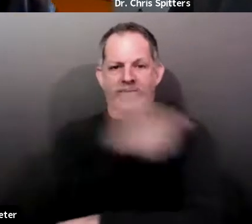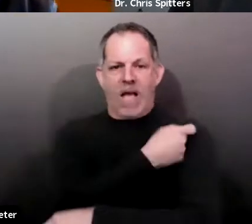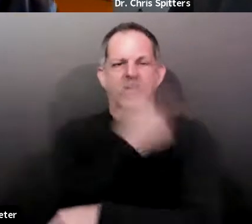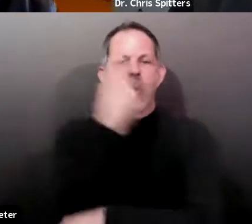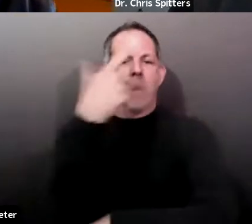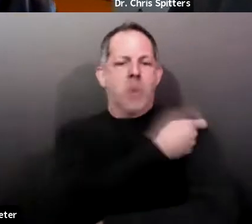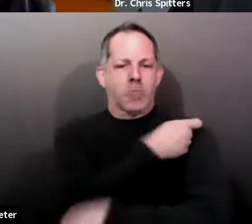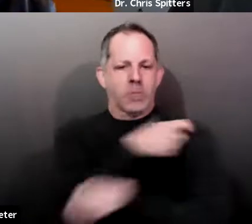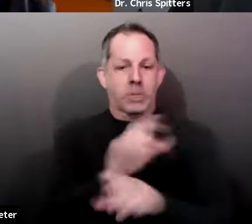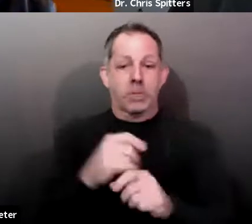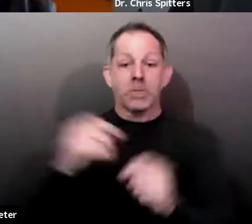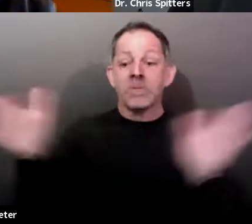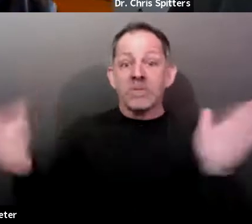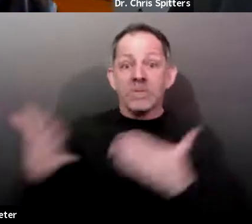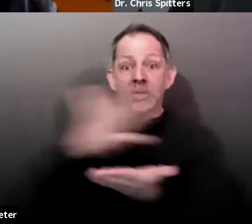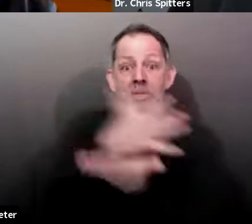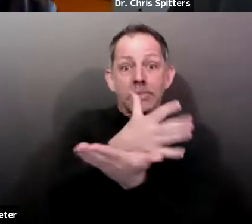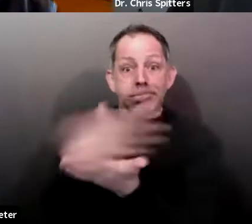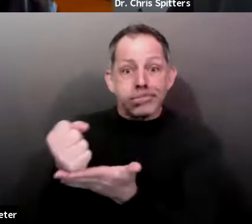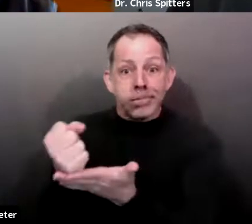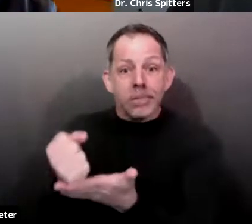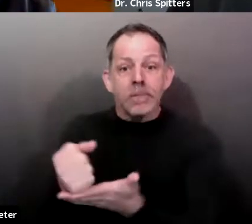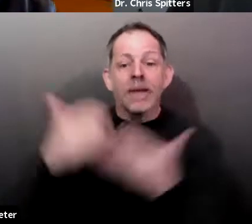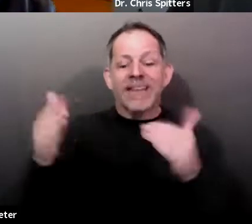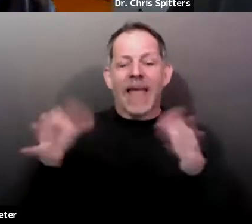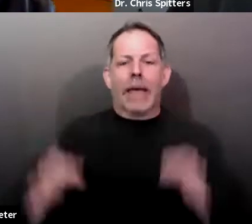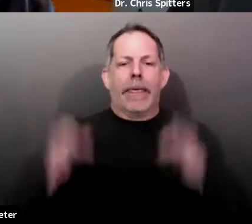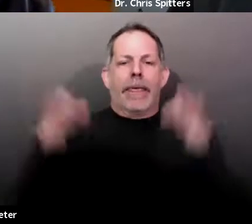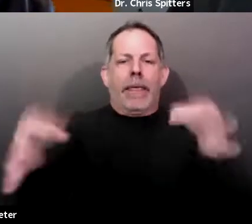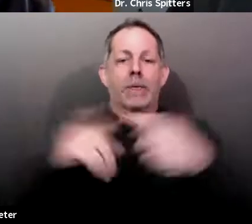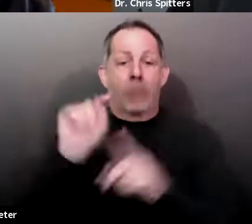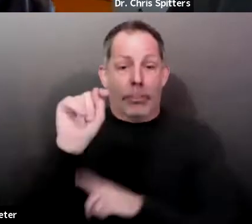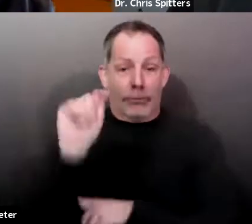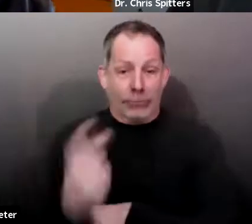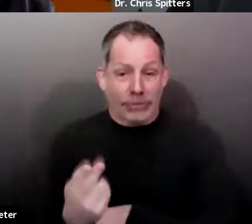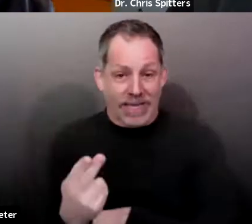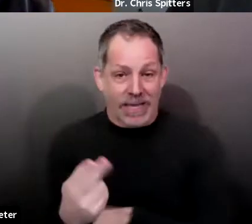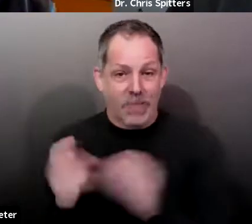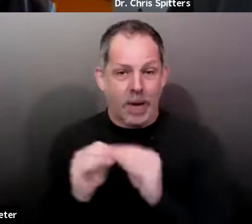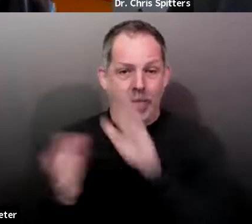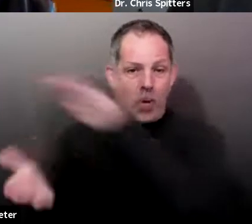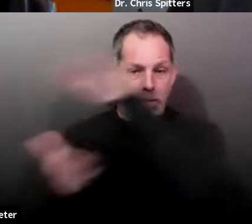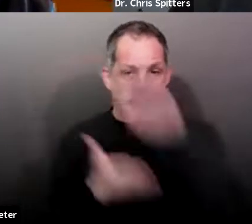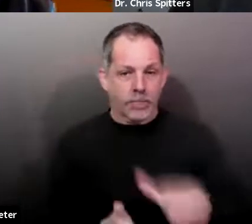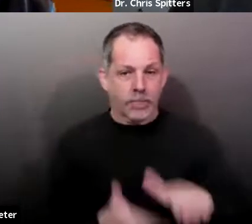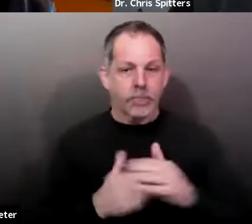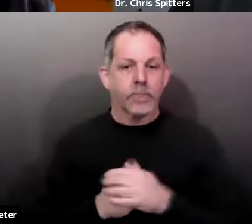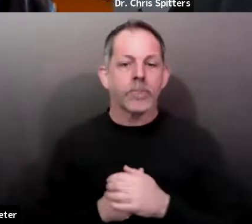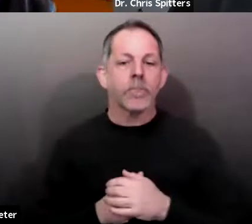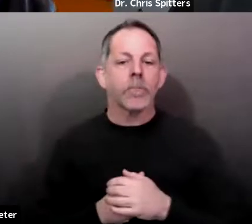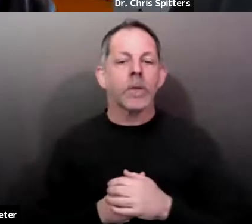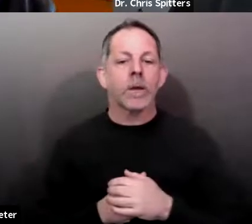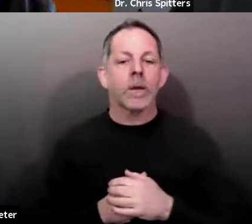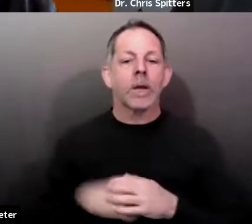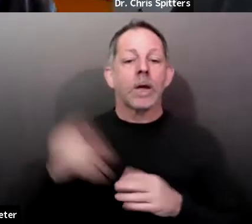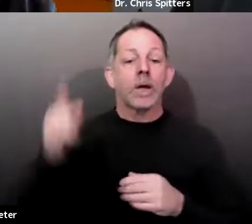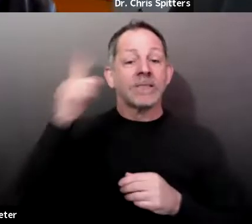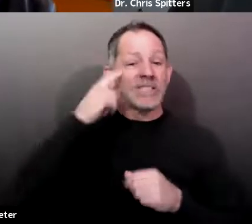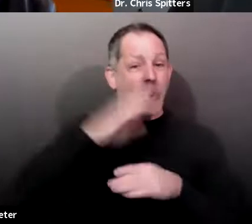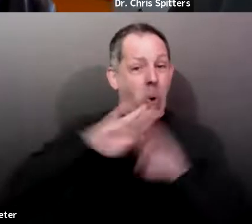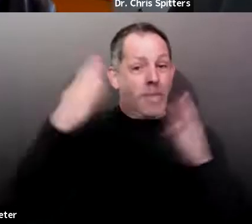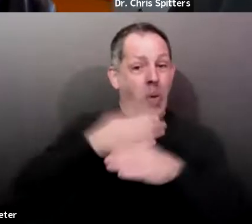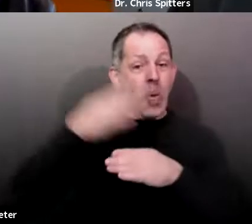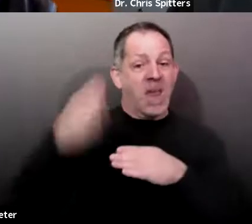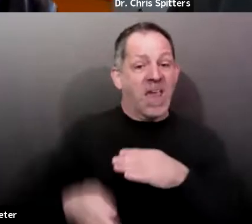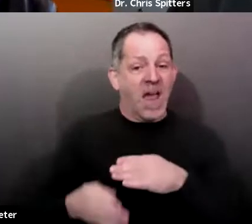through Thursday. Arlington was open over the weekend and yesterday, but is currently expected to be closed the rest of the week